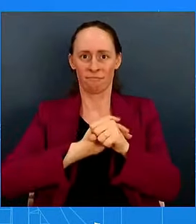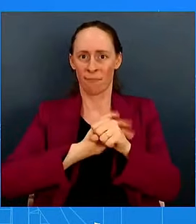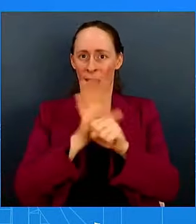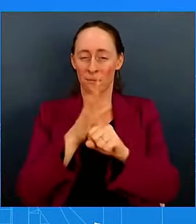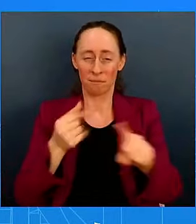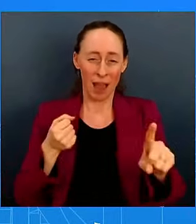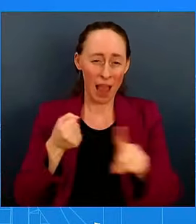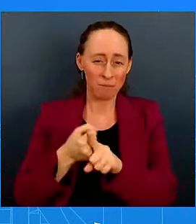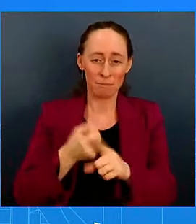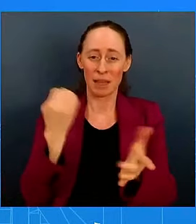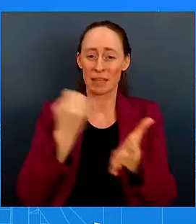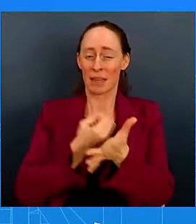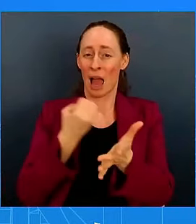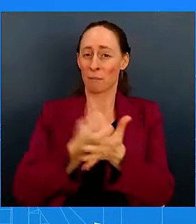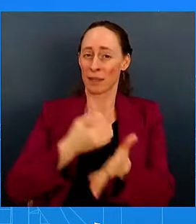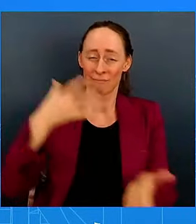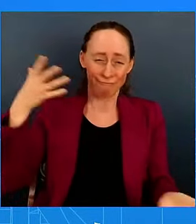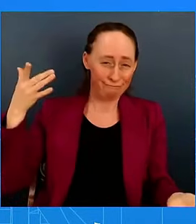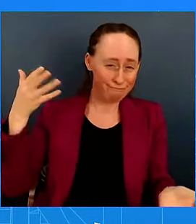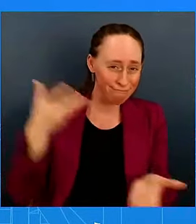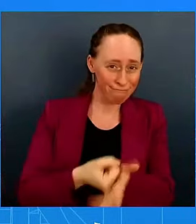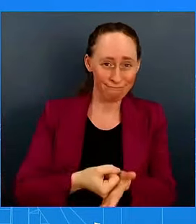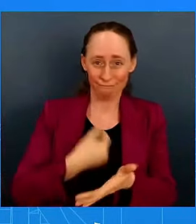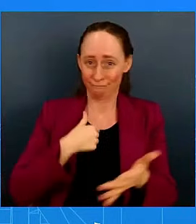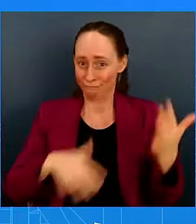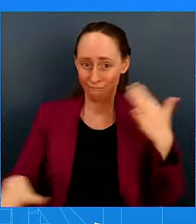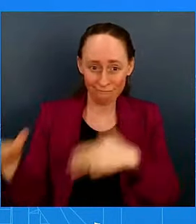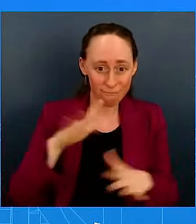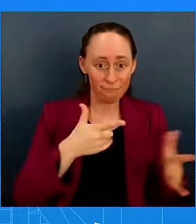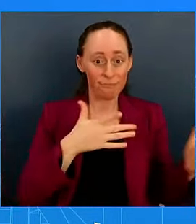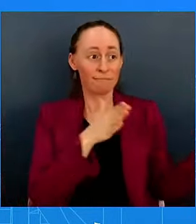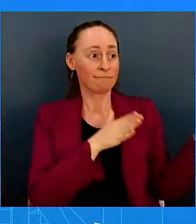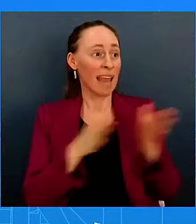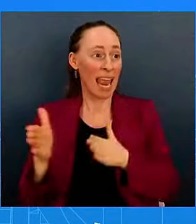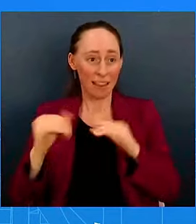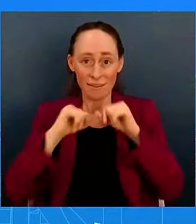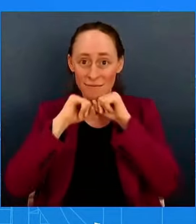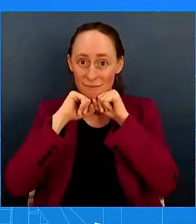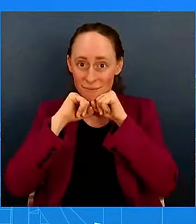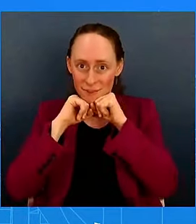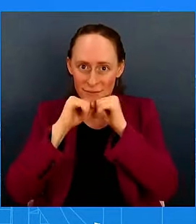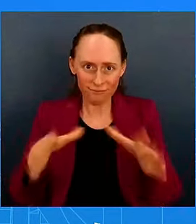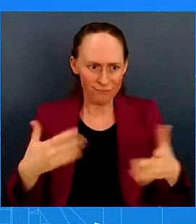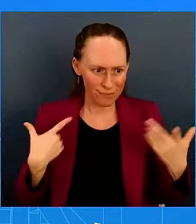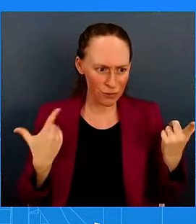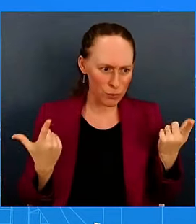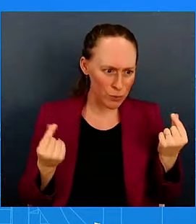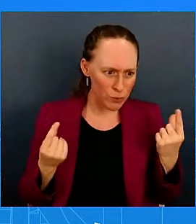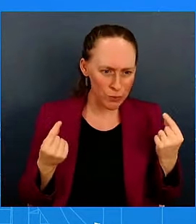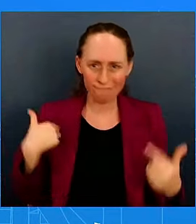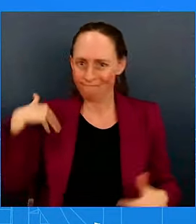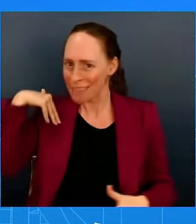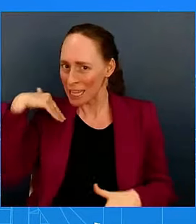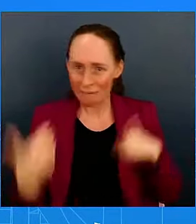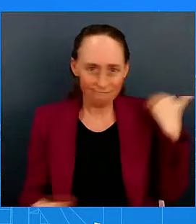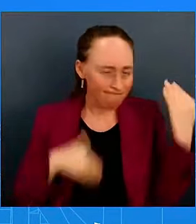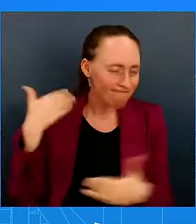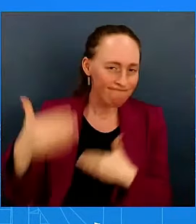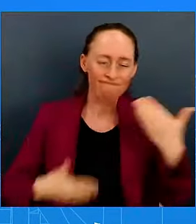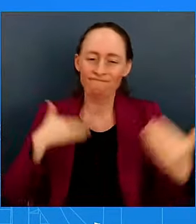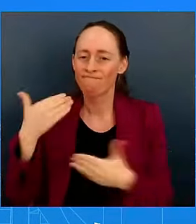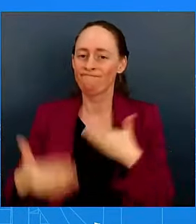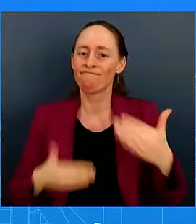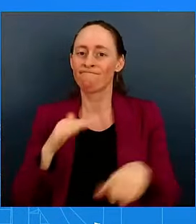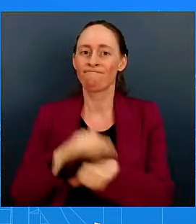a comprehensive plan on how to deal with the pandemic. That's something that the former administration did not leave